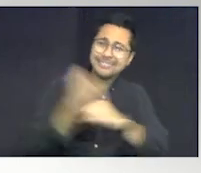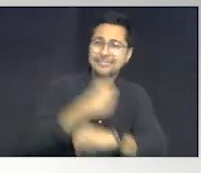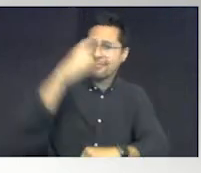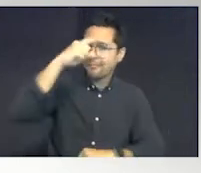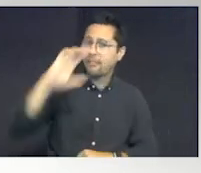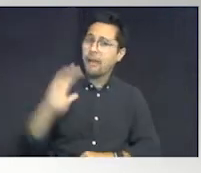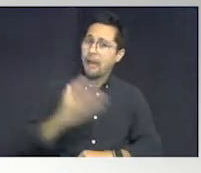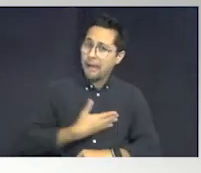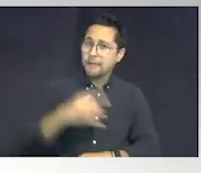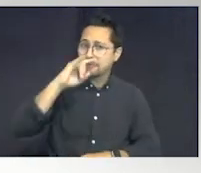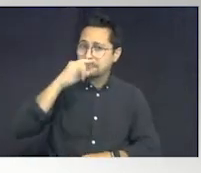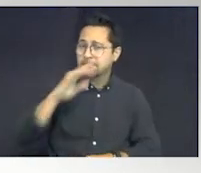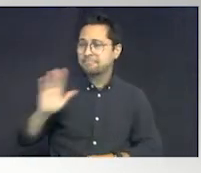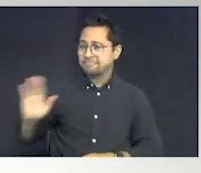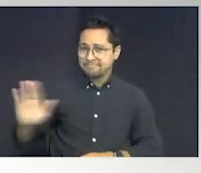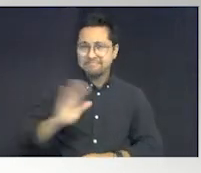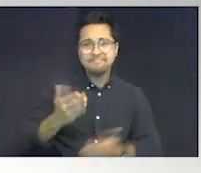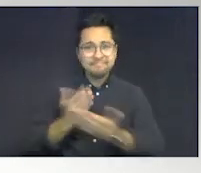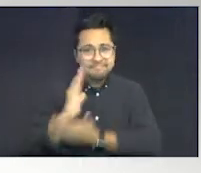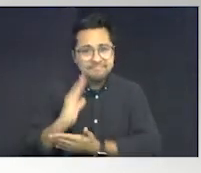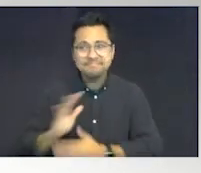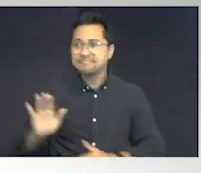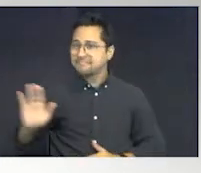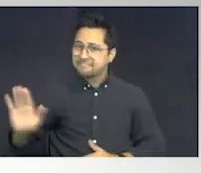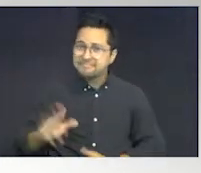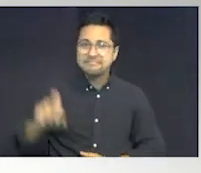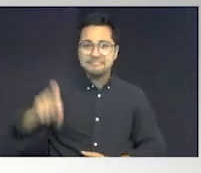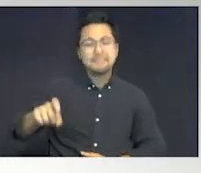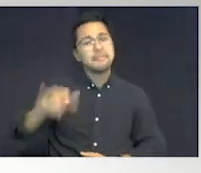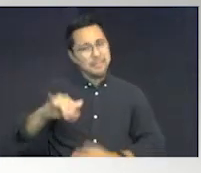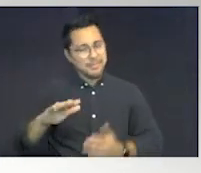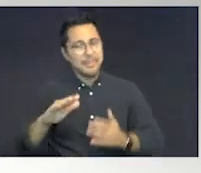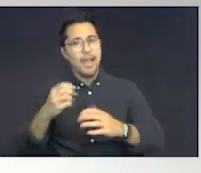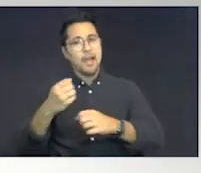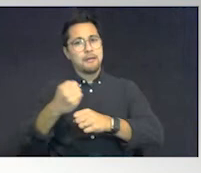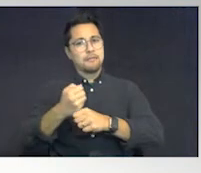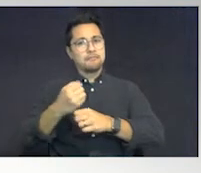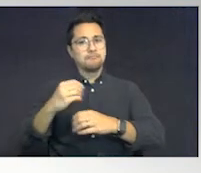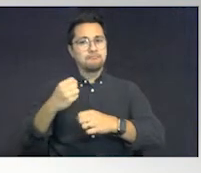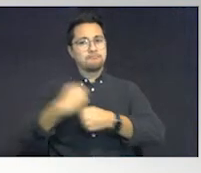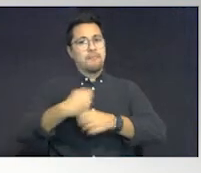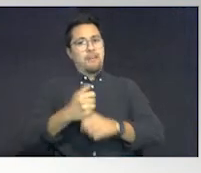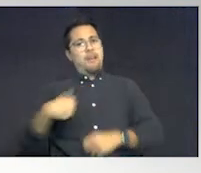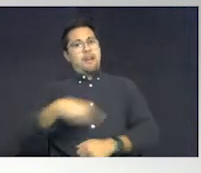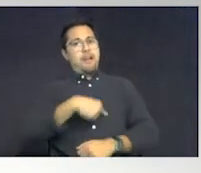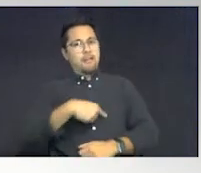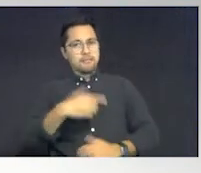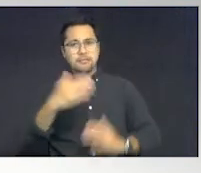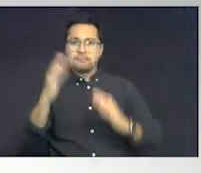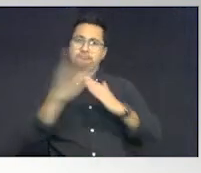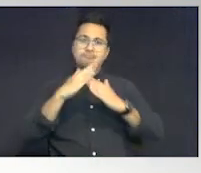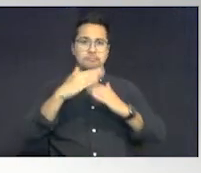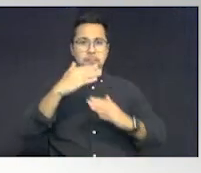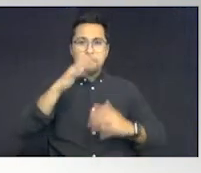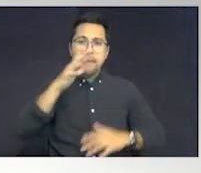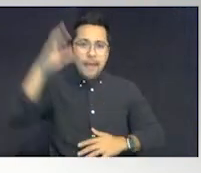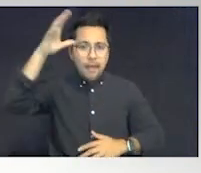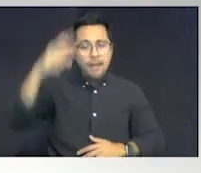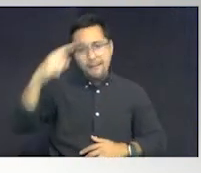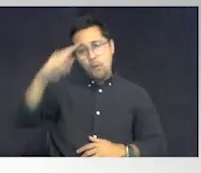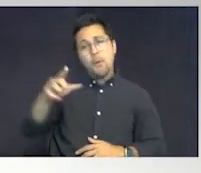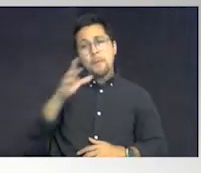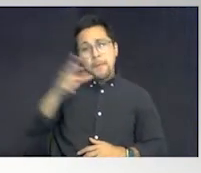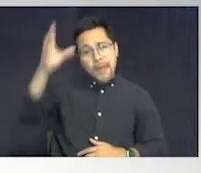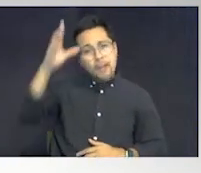rights and what their needs are that makes us the best parent that we could possibly be. When it comes to parent advocacy, that